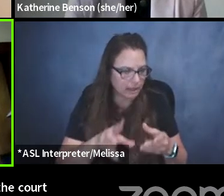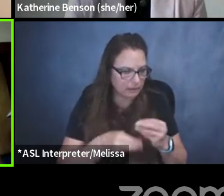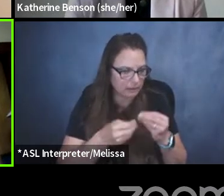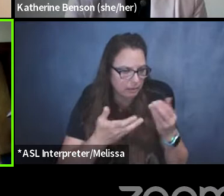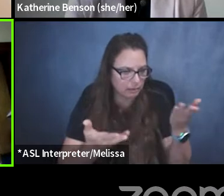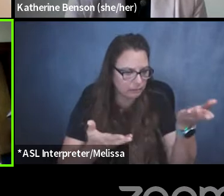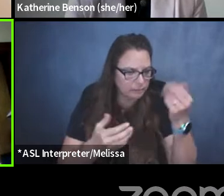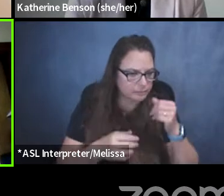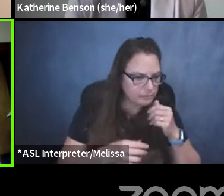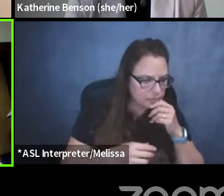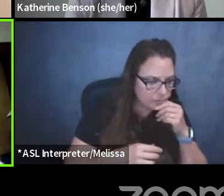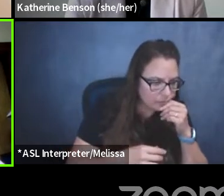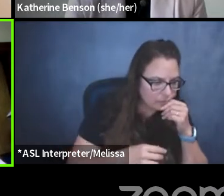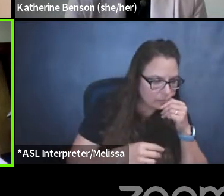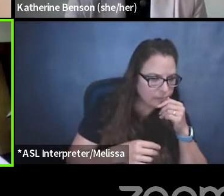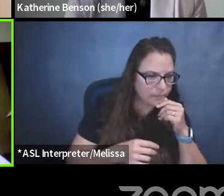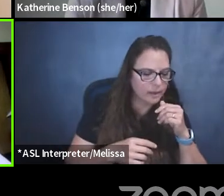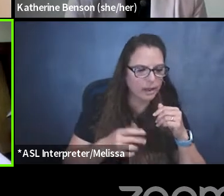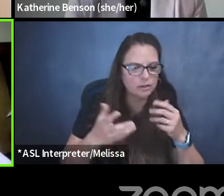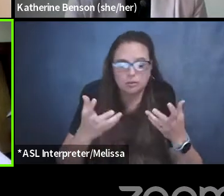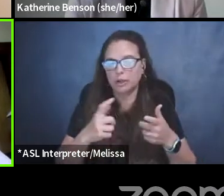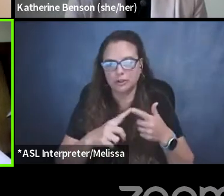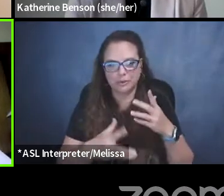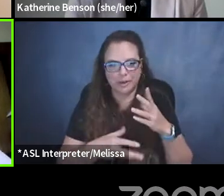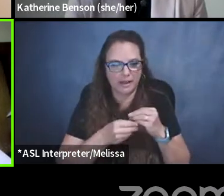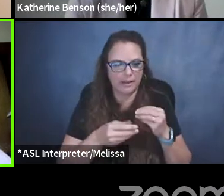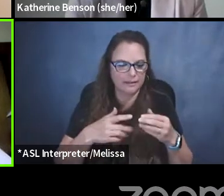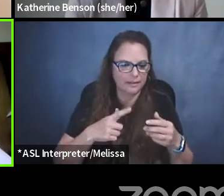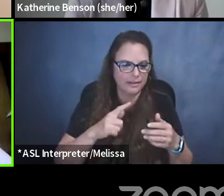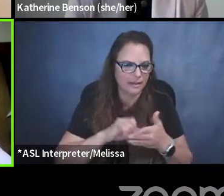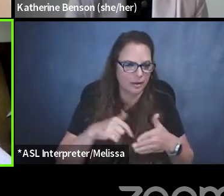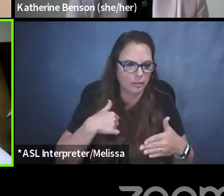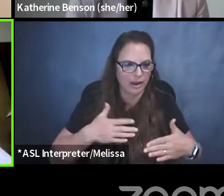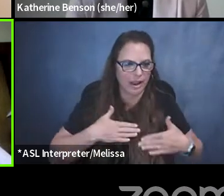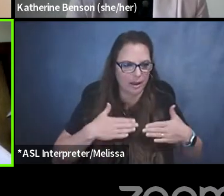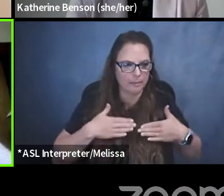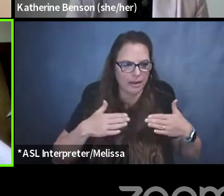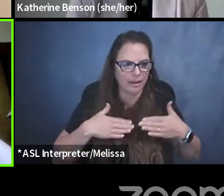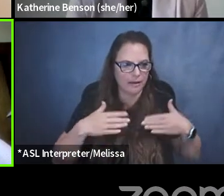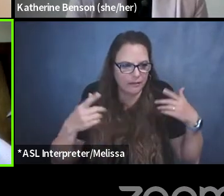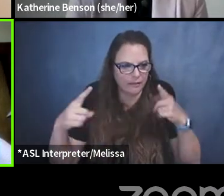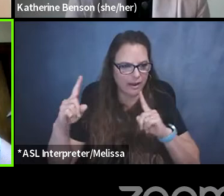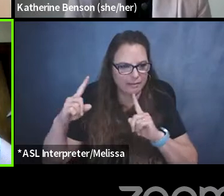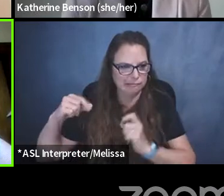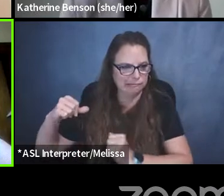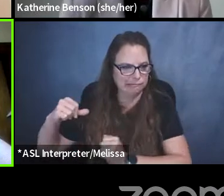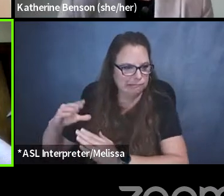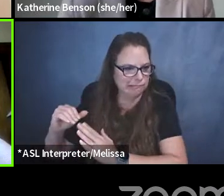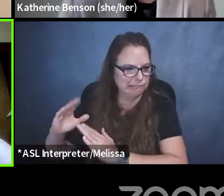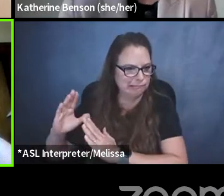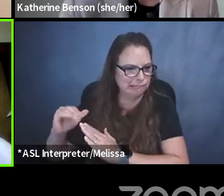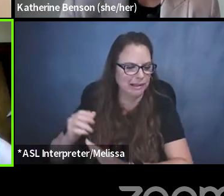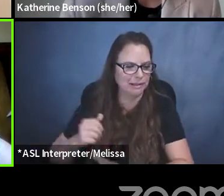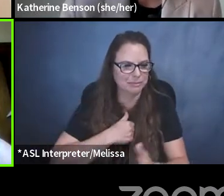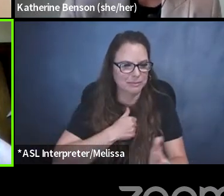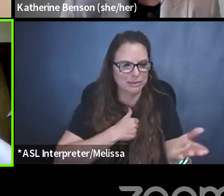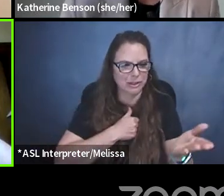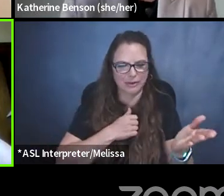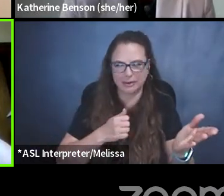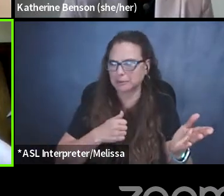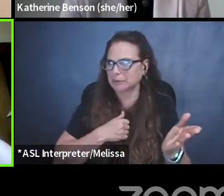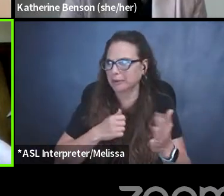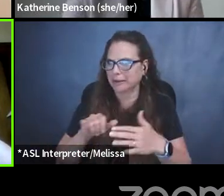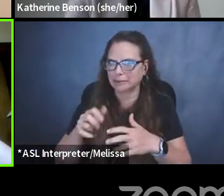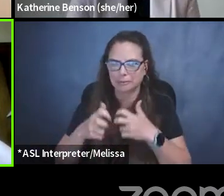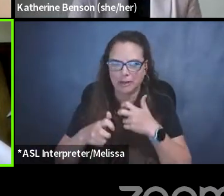we're happy that finally, oh gosh, I'm sorry, this is the problem with